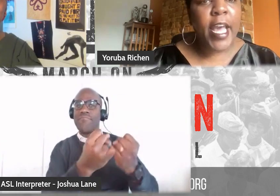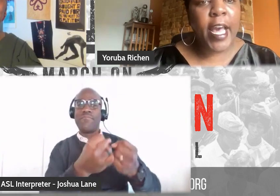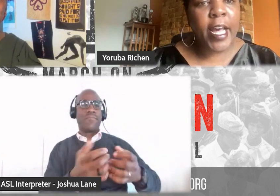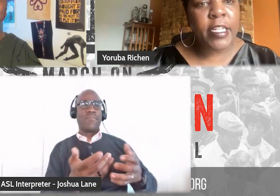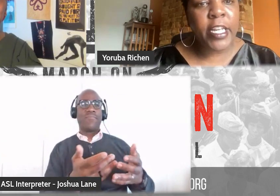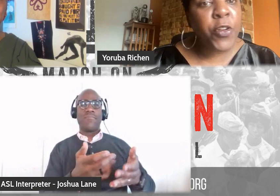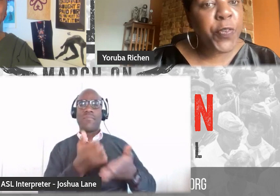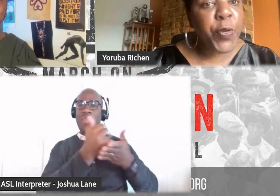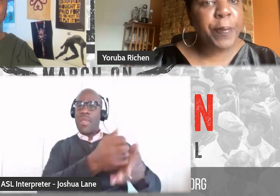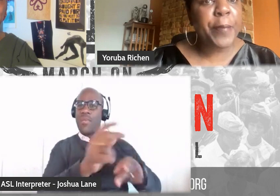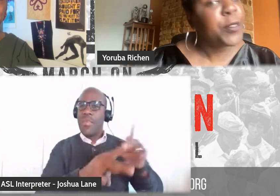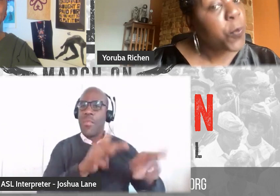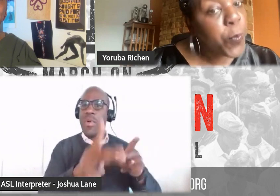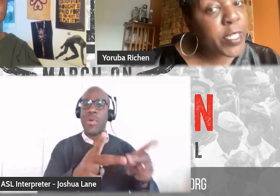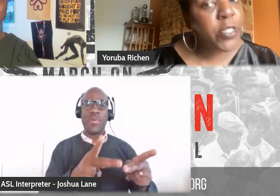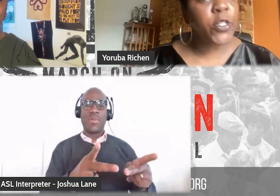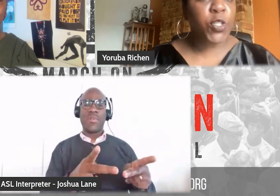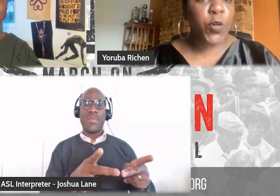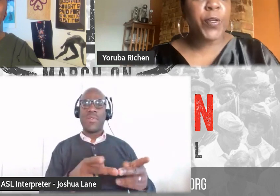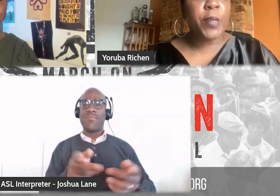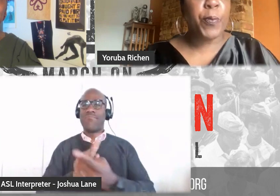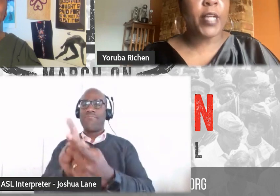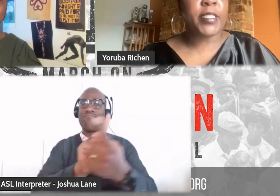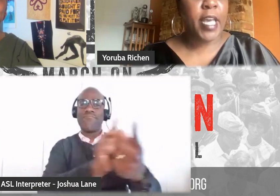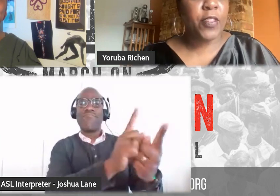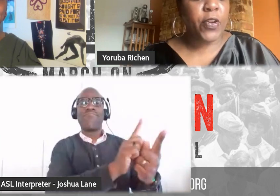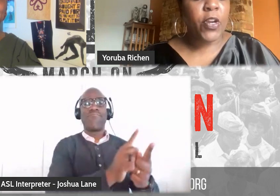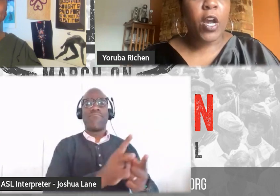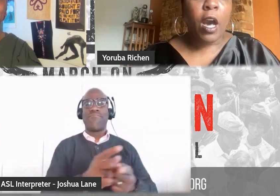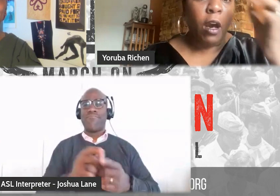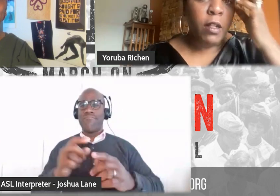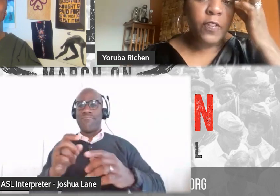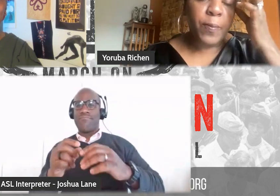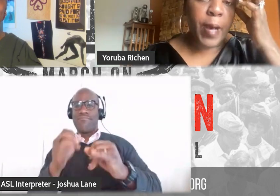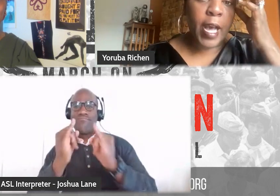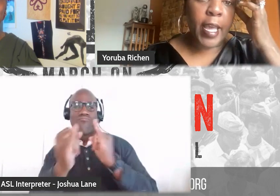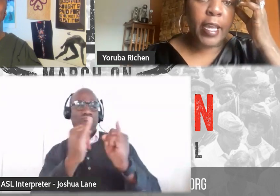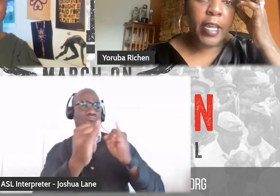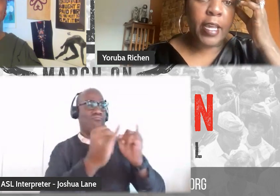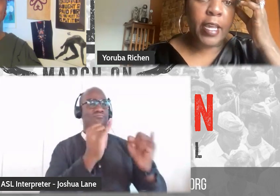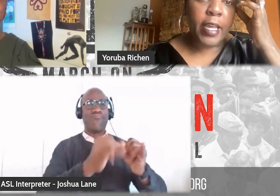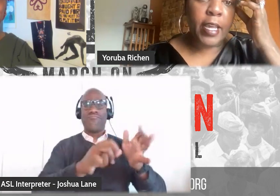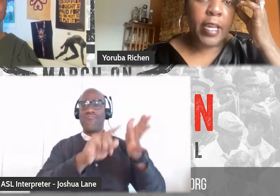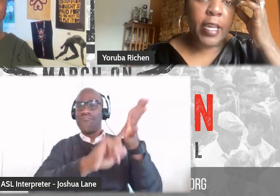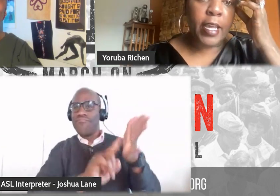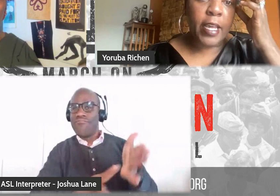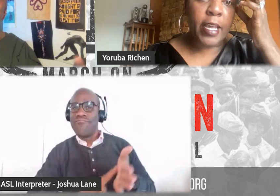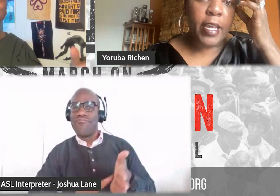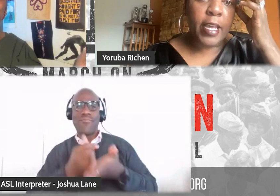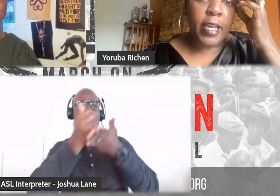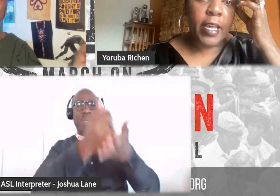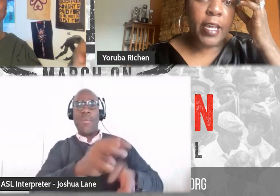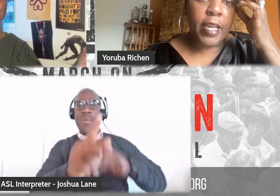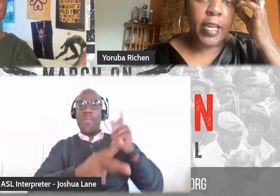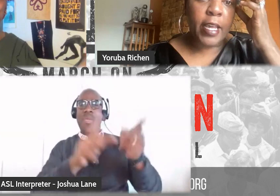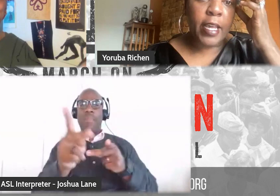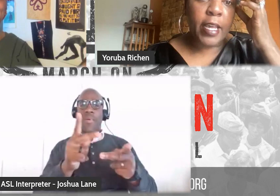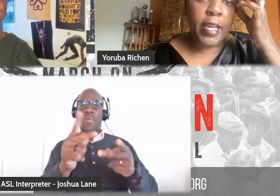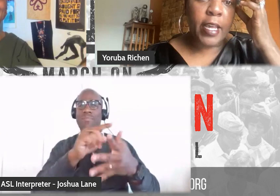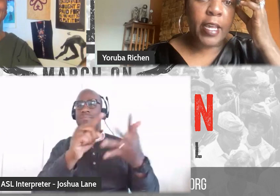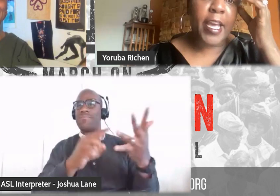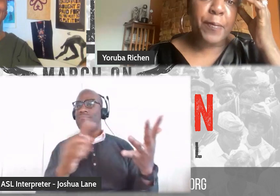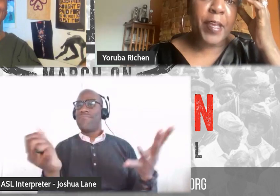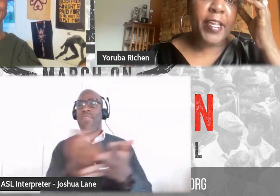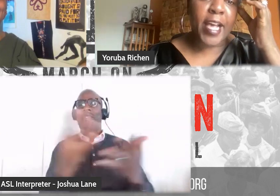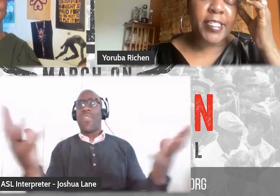and interviewing people and research. So it really brought together all of my things that, you know, to do